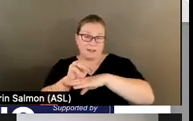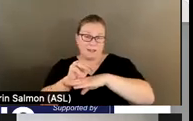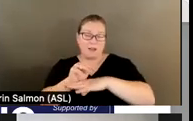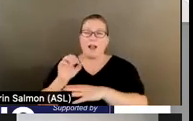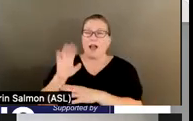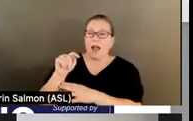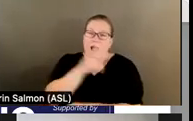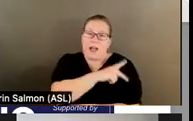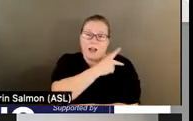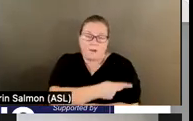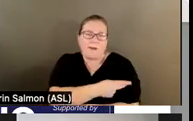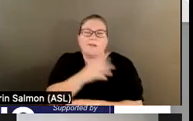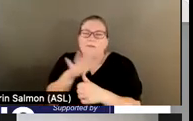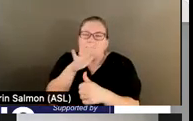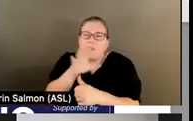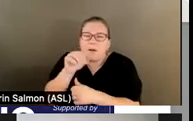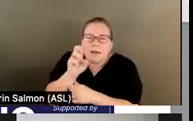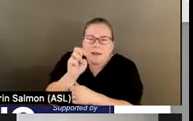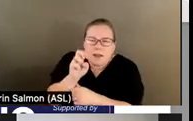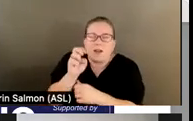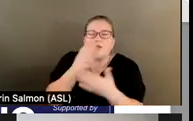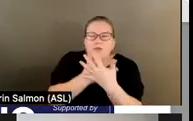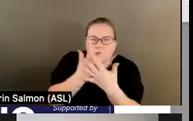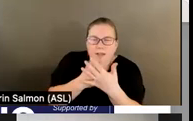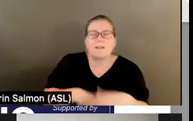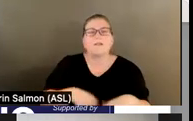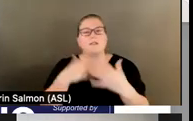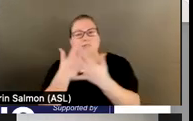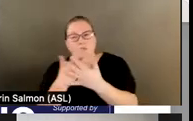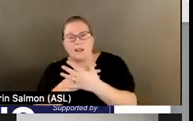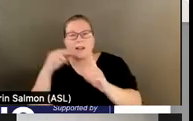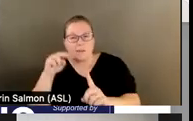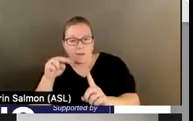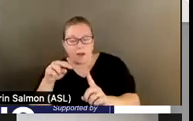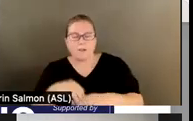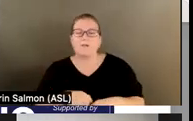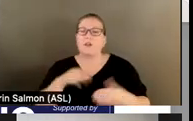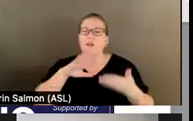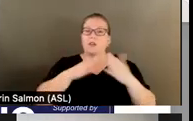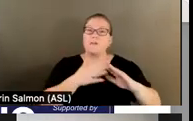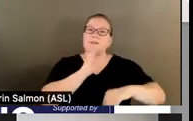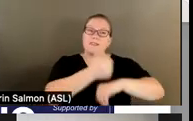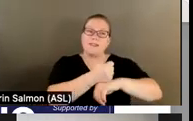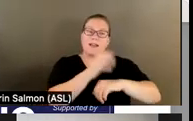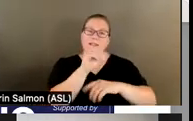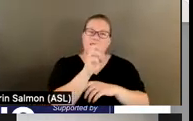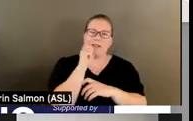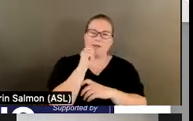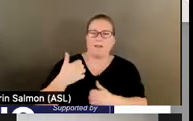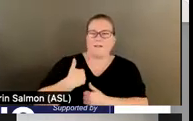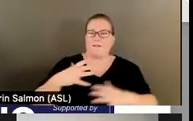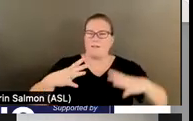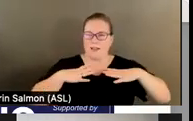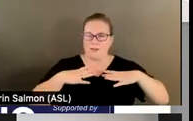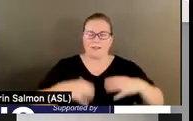outpatient primary care and screening, care screening and monitoring, community-based care for veterans, peer family support